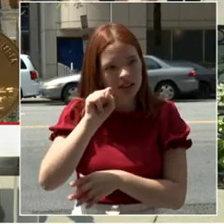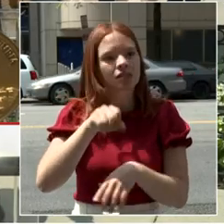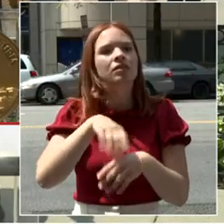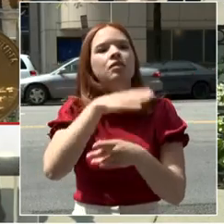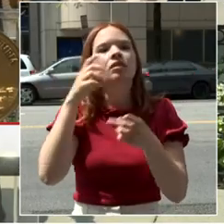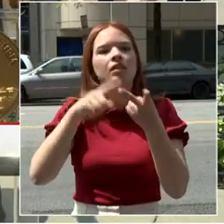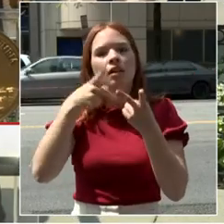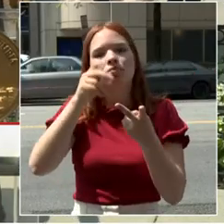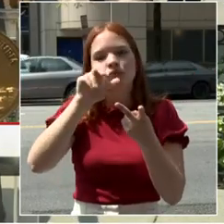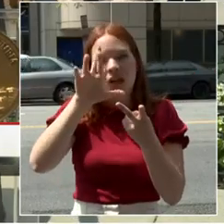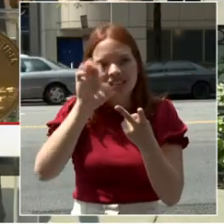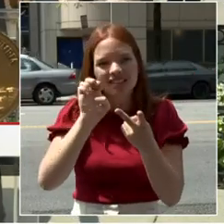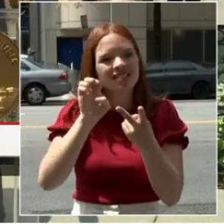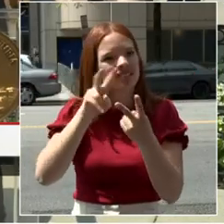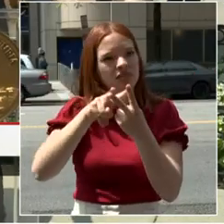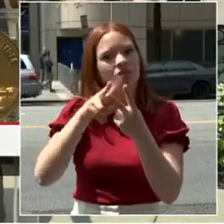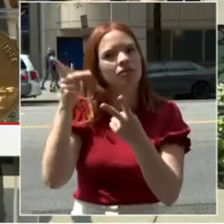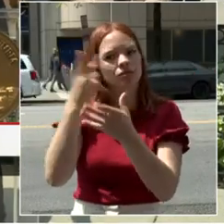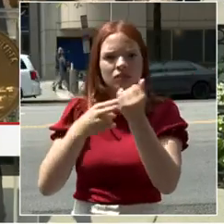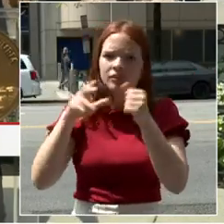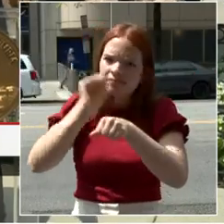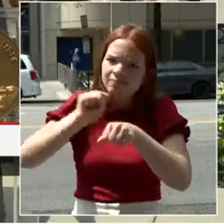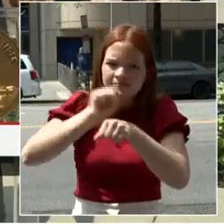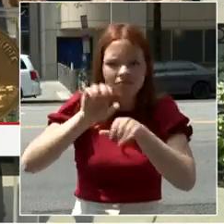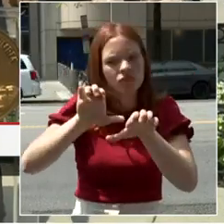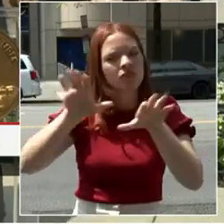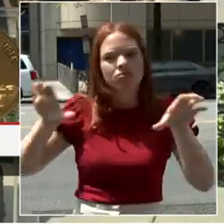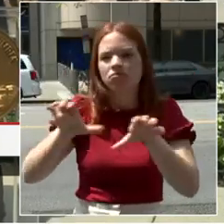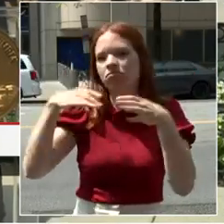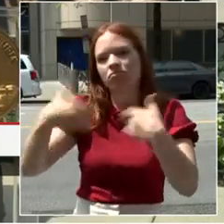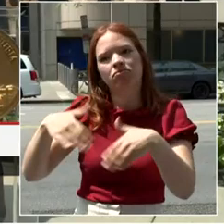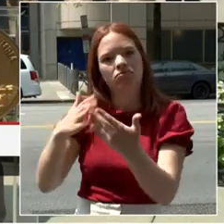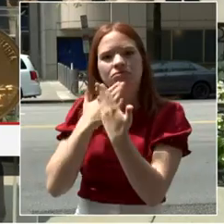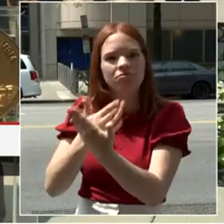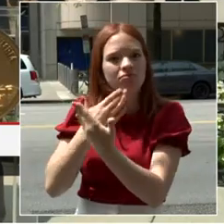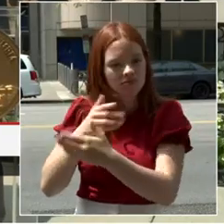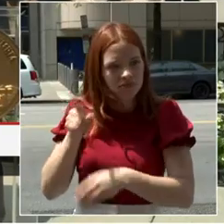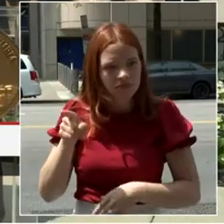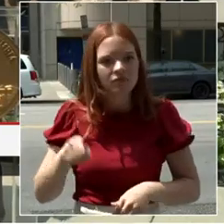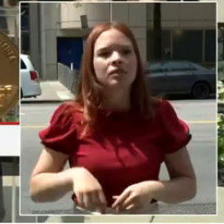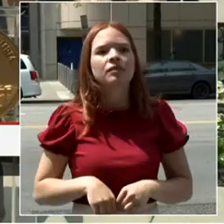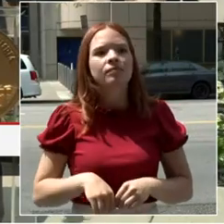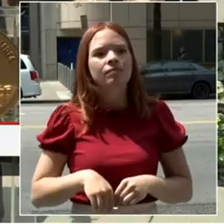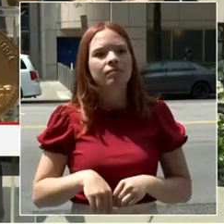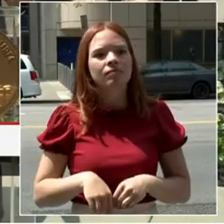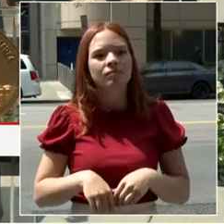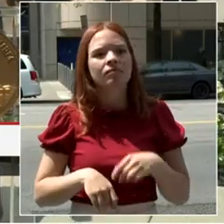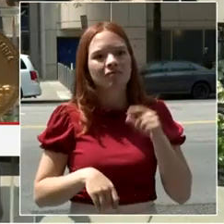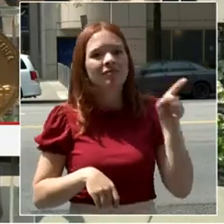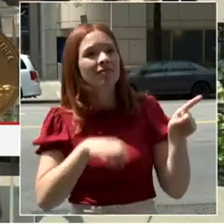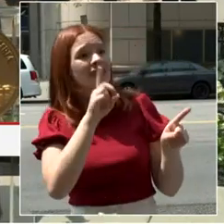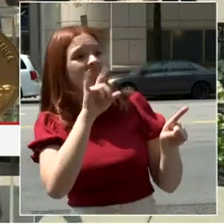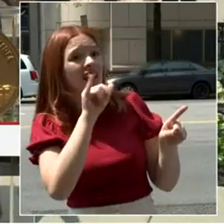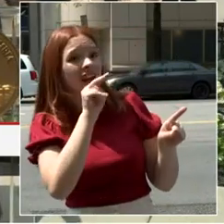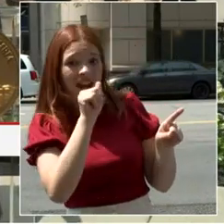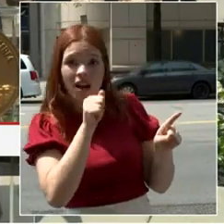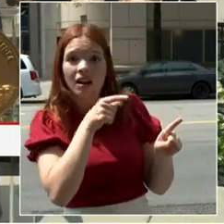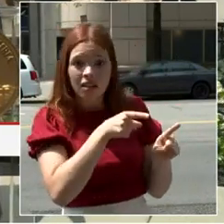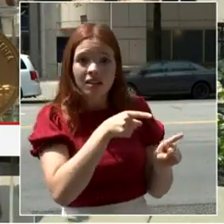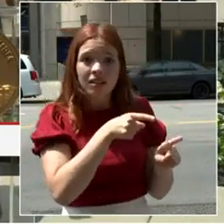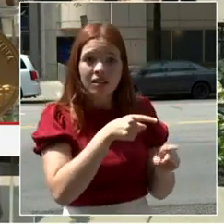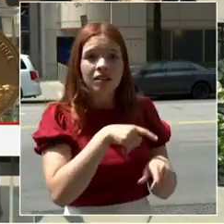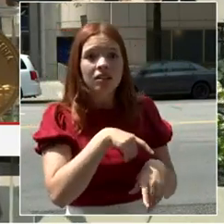Dina. She said that it's your happiness equals her success. And I think that's the case for the District of Columbia as well.